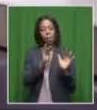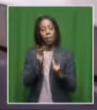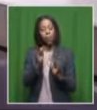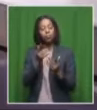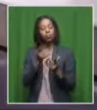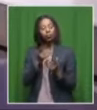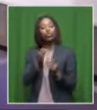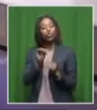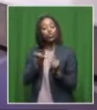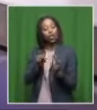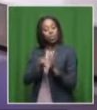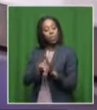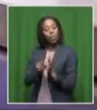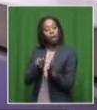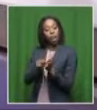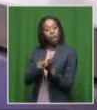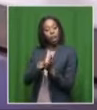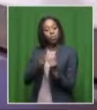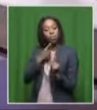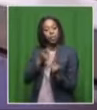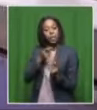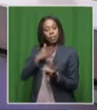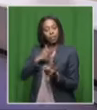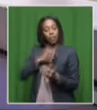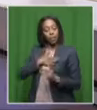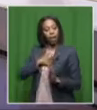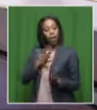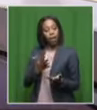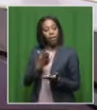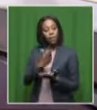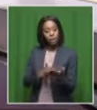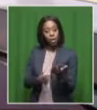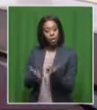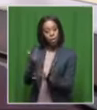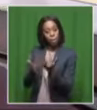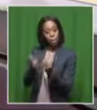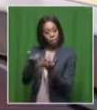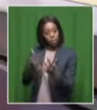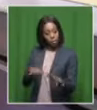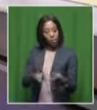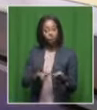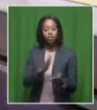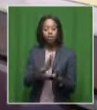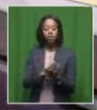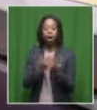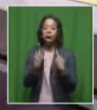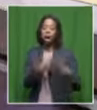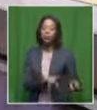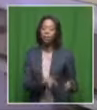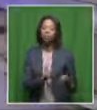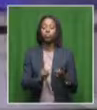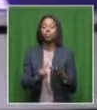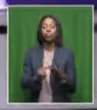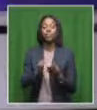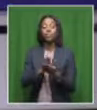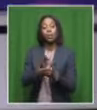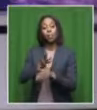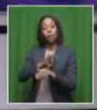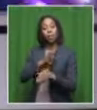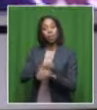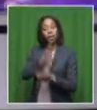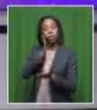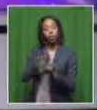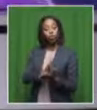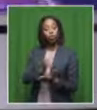taken to social media to take out their reactions. Some were burning those Hubli Bublis. Some were throwing them away. Some of the parents were now